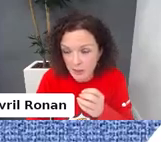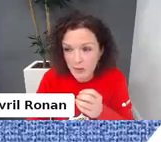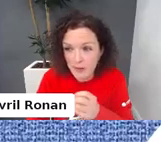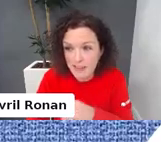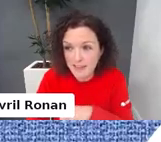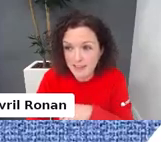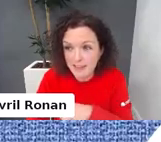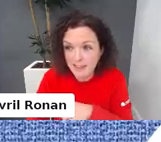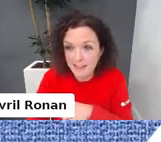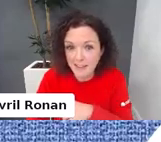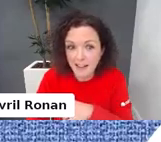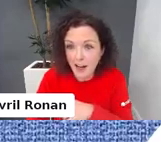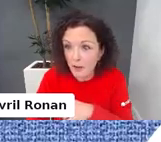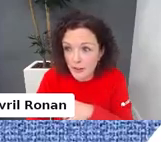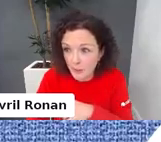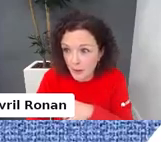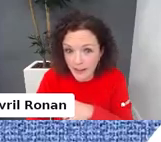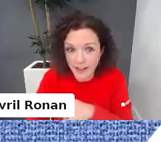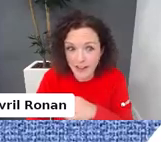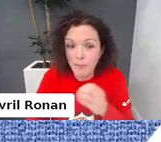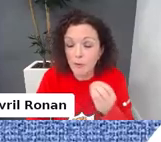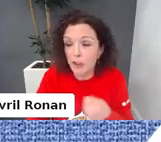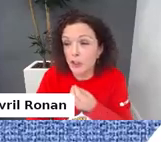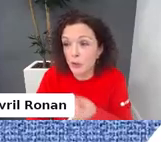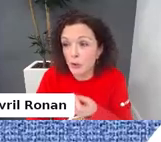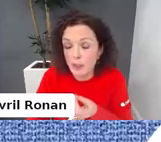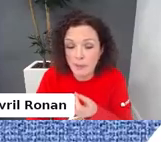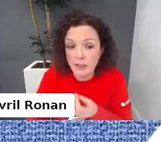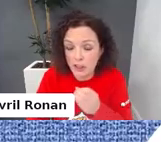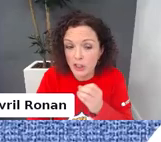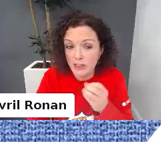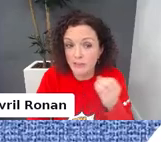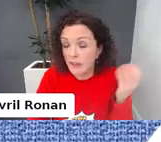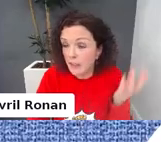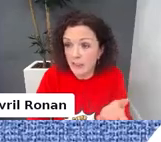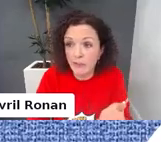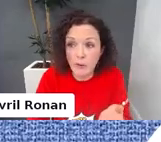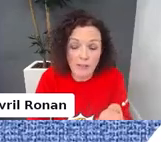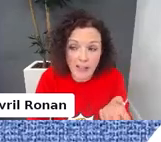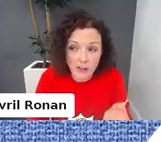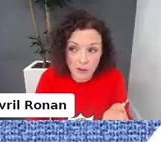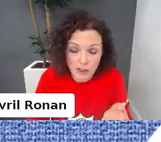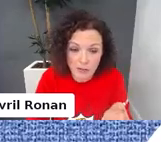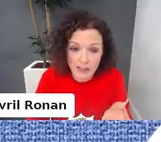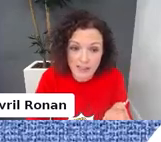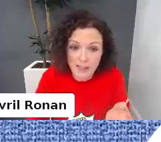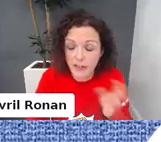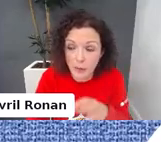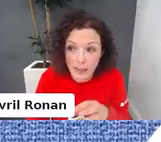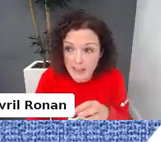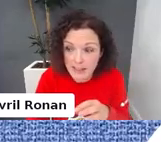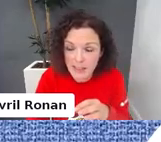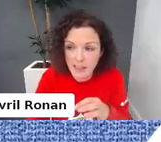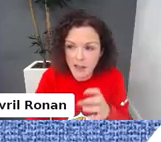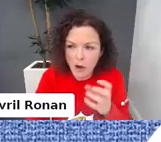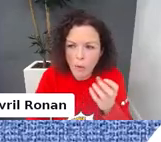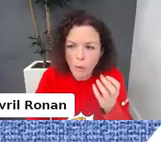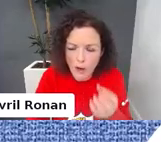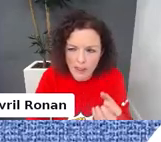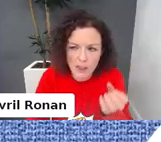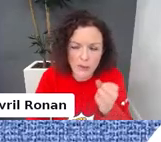are screen time tools? How do they work? I'm going to show you demonstrations of if you have Android devices or iOS,